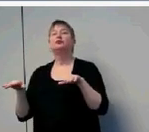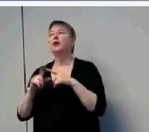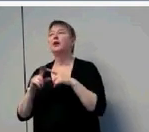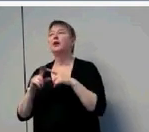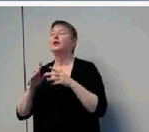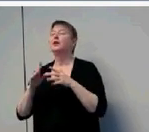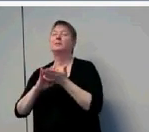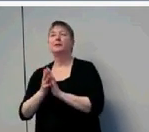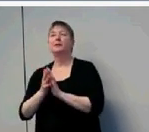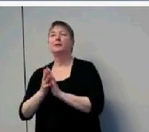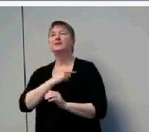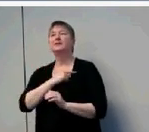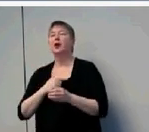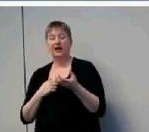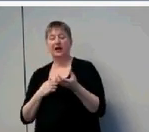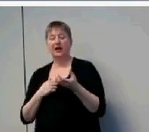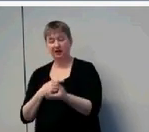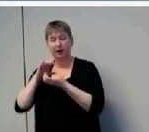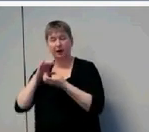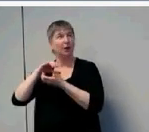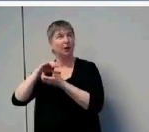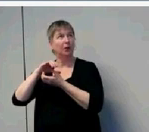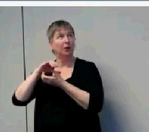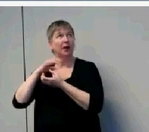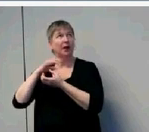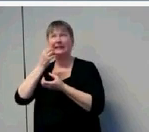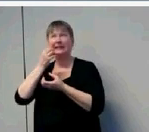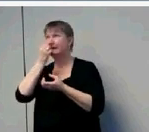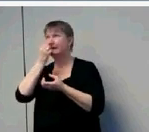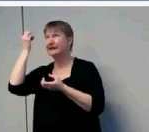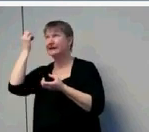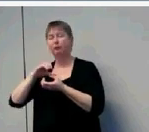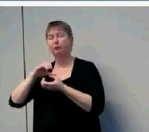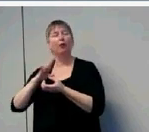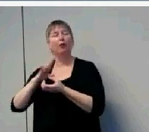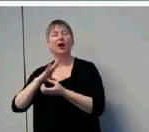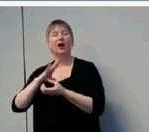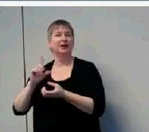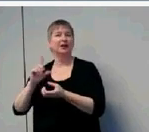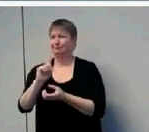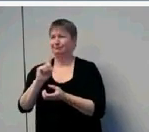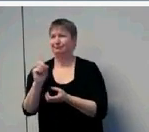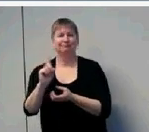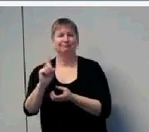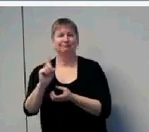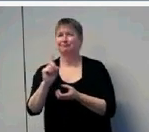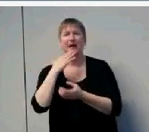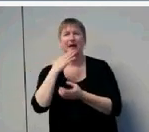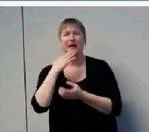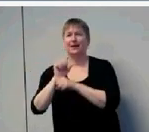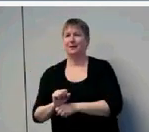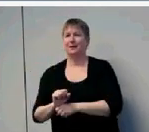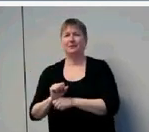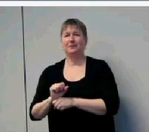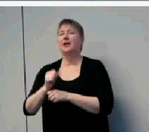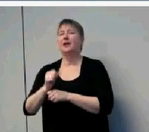whistled or not in order to check it. And we really want to help them not get into that habit, but rather